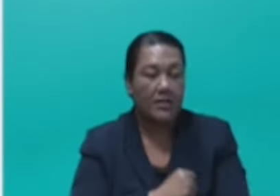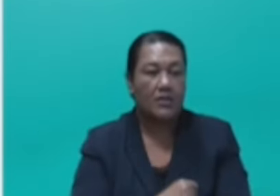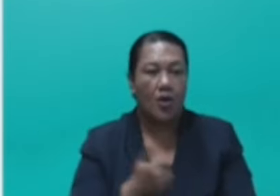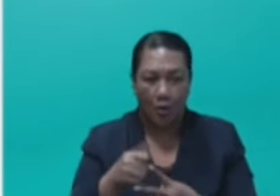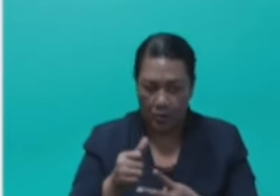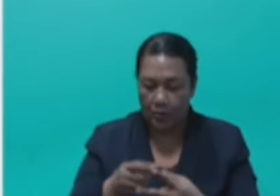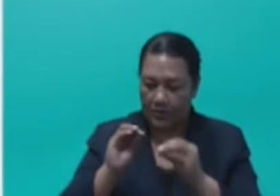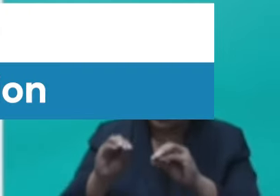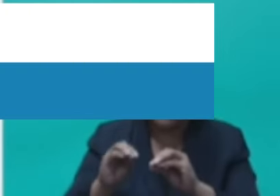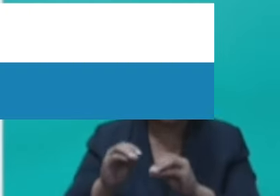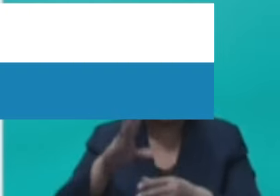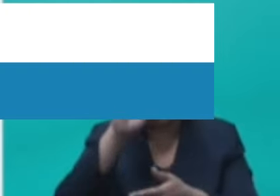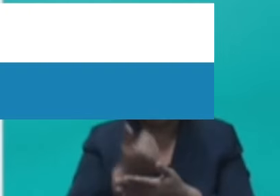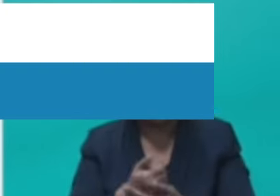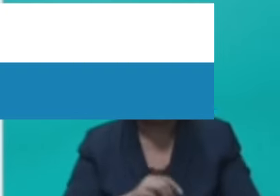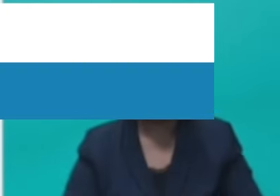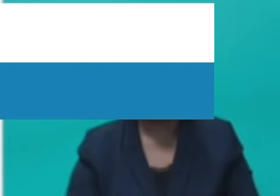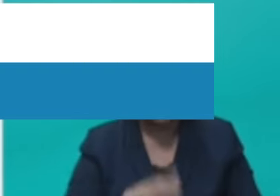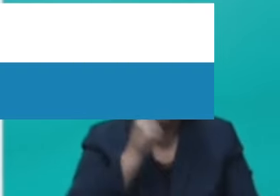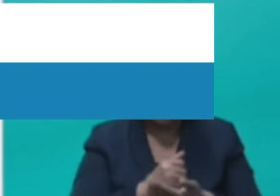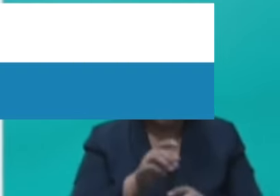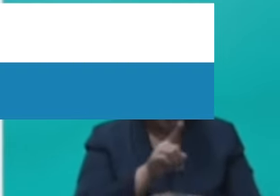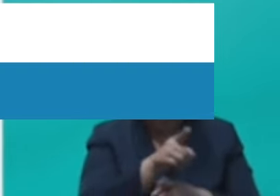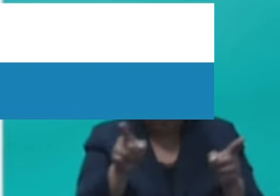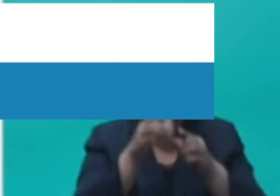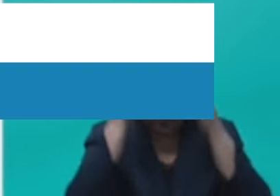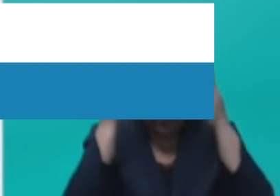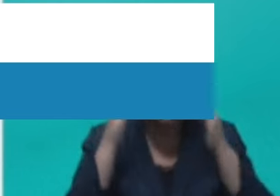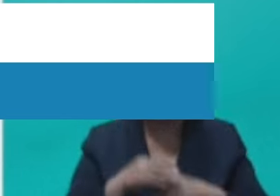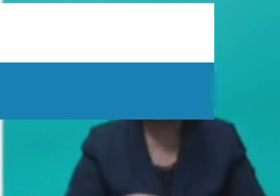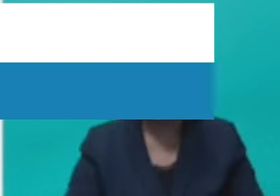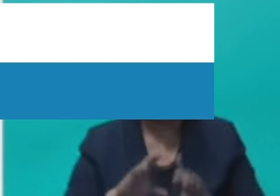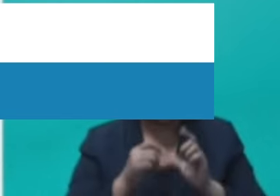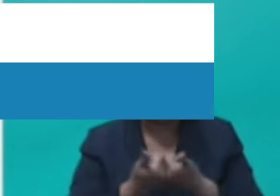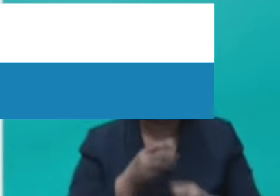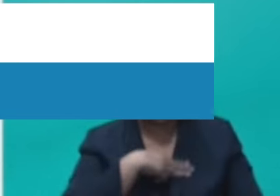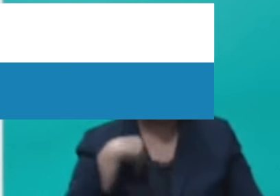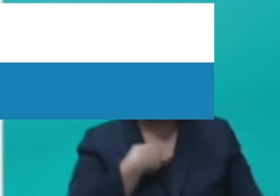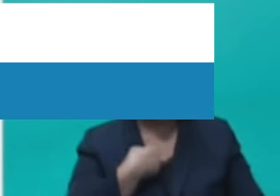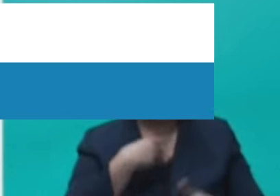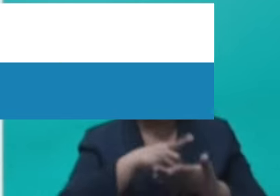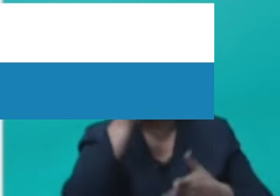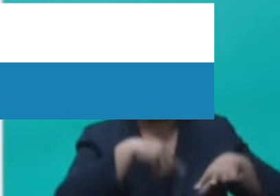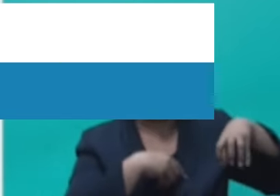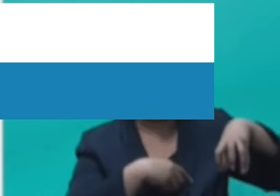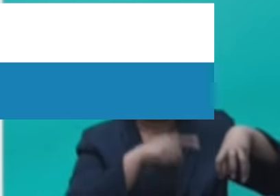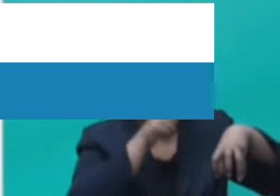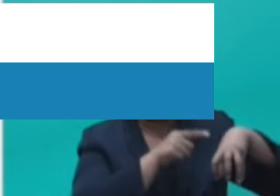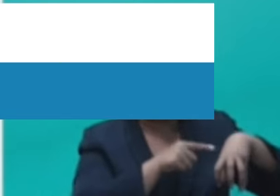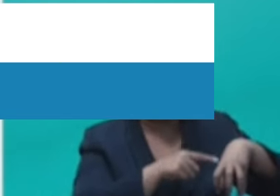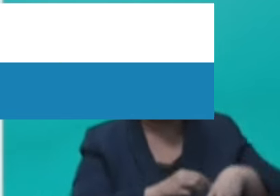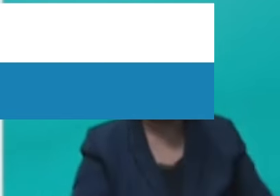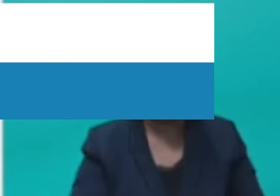And I am sure Mr. Speaker Sir that we will all agree that the Ministry of Education cannot hold the bull by